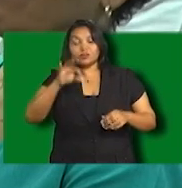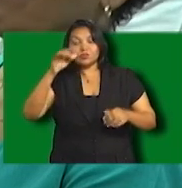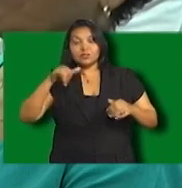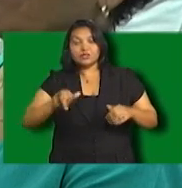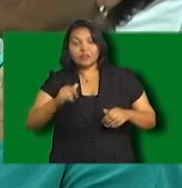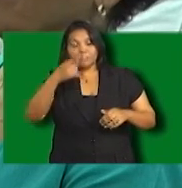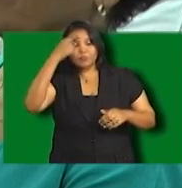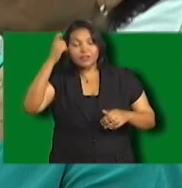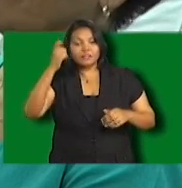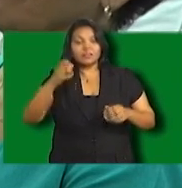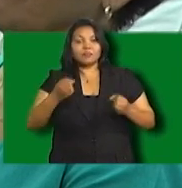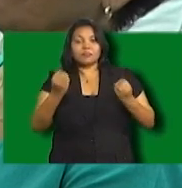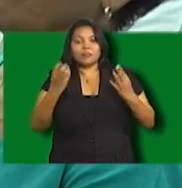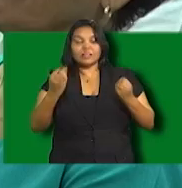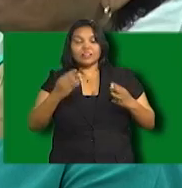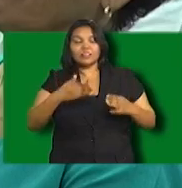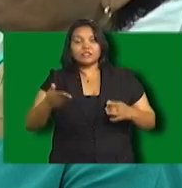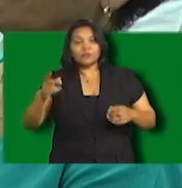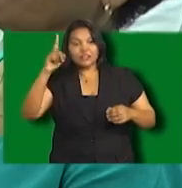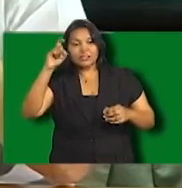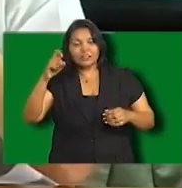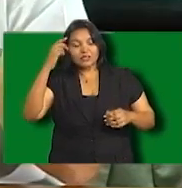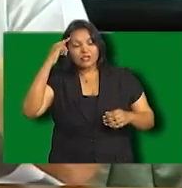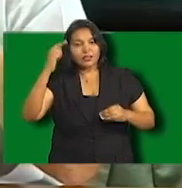as to how you want to go and cooperation is necessary.